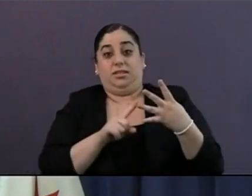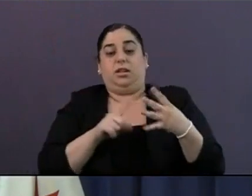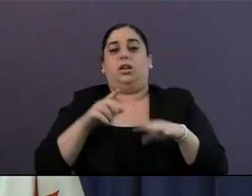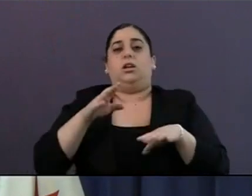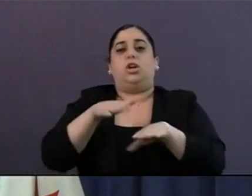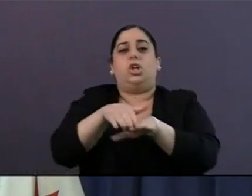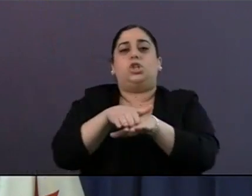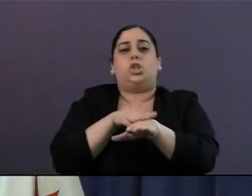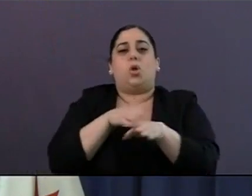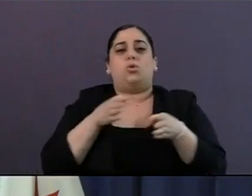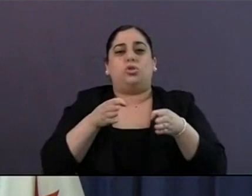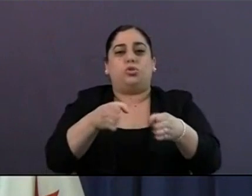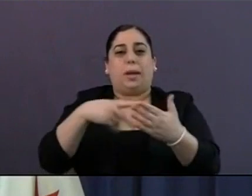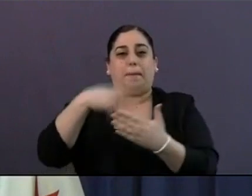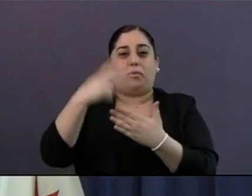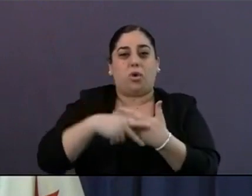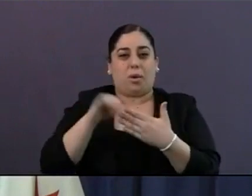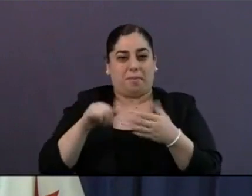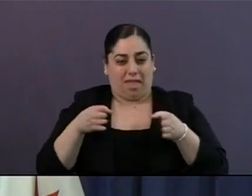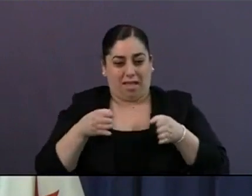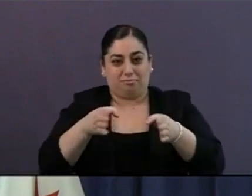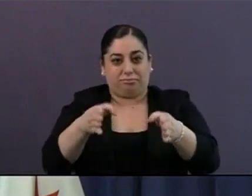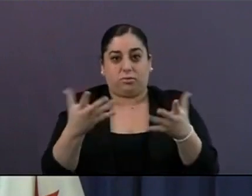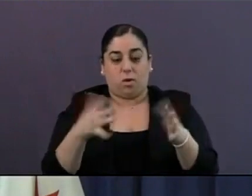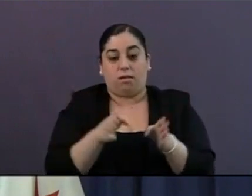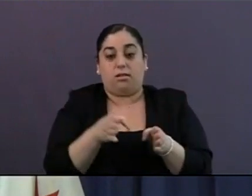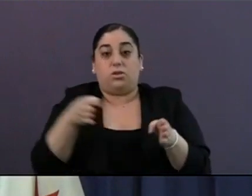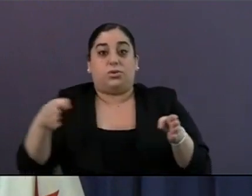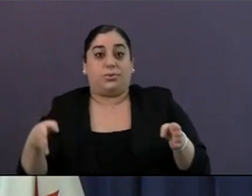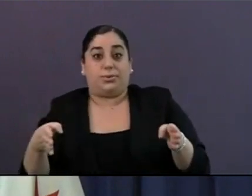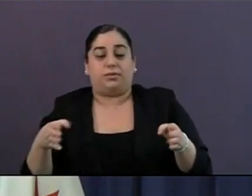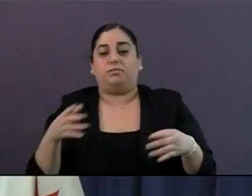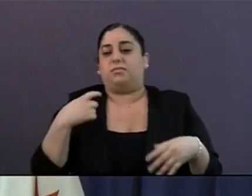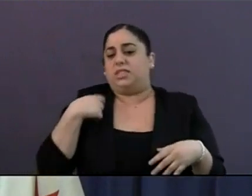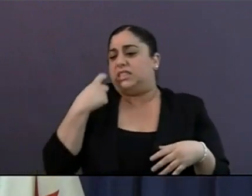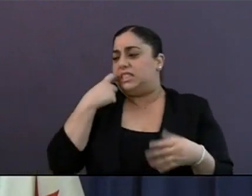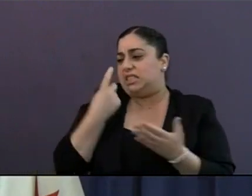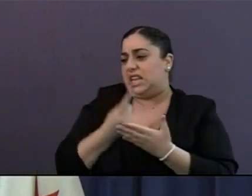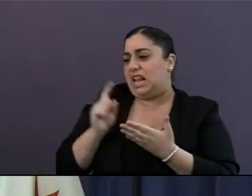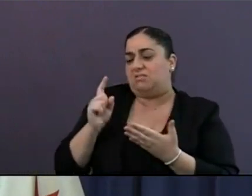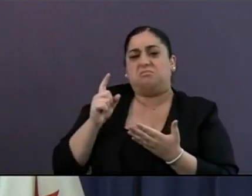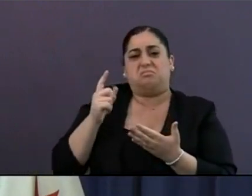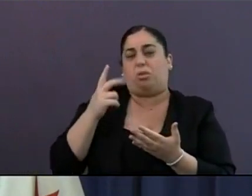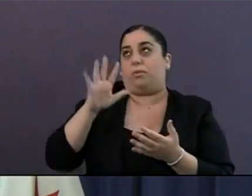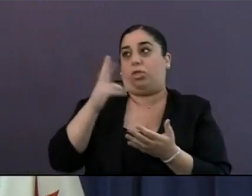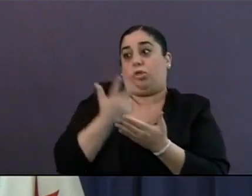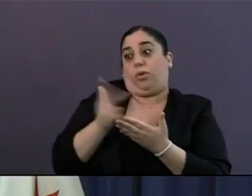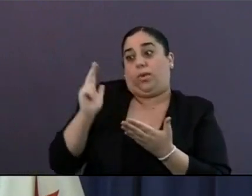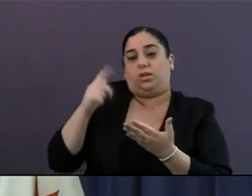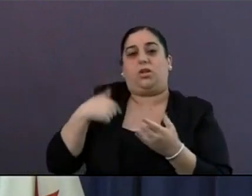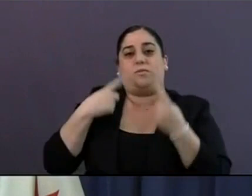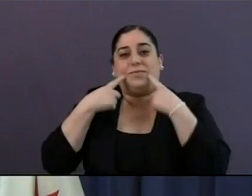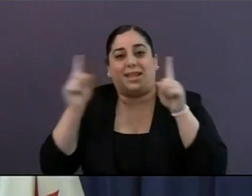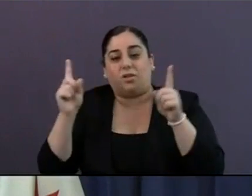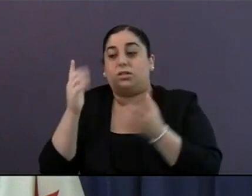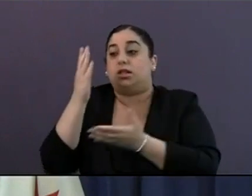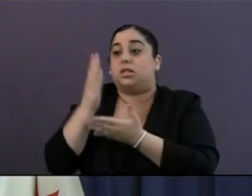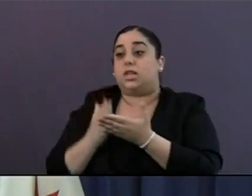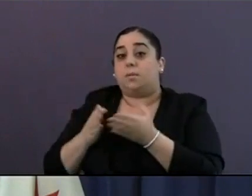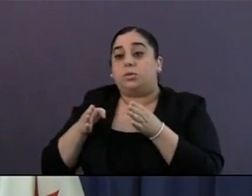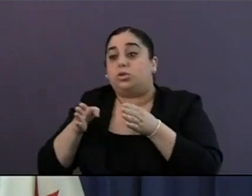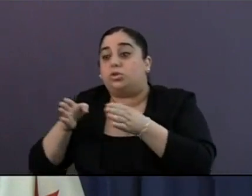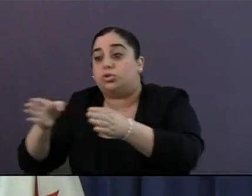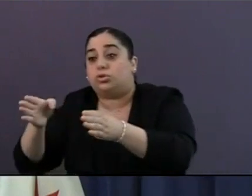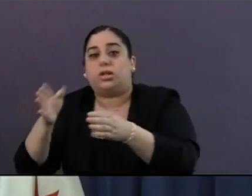announced that Slow Streets Initiative and through this program we are closing select streets to traffic to give residents more